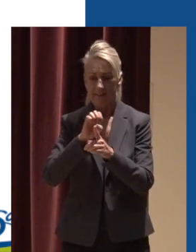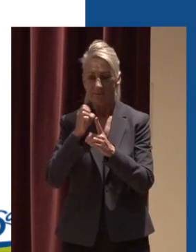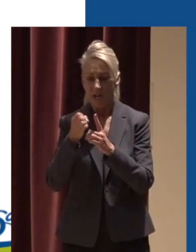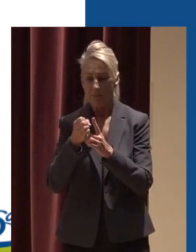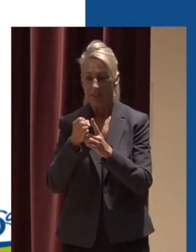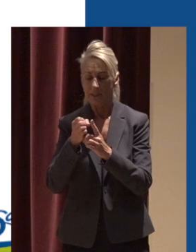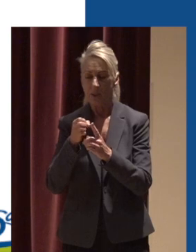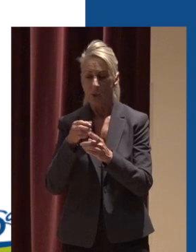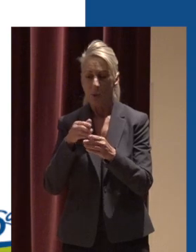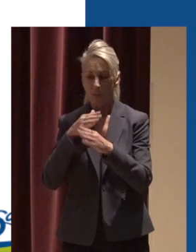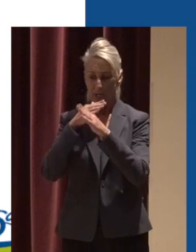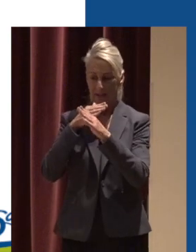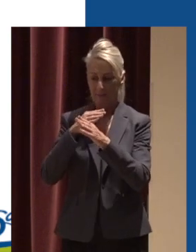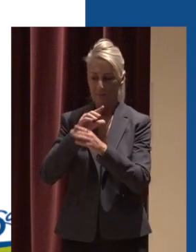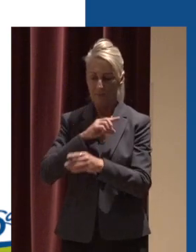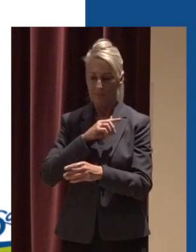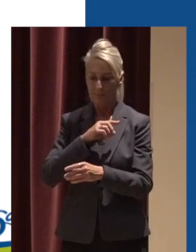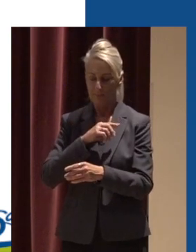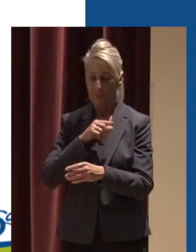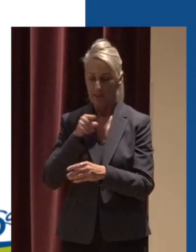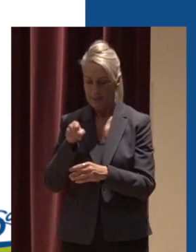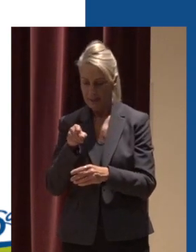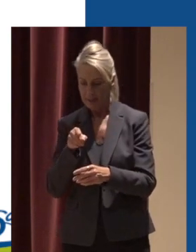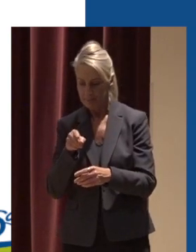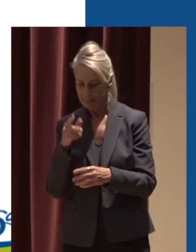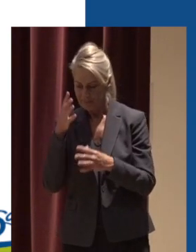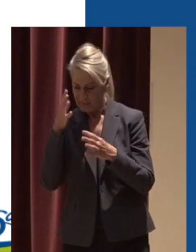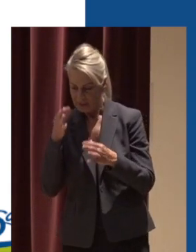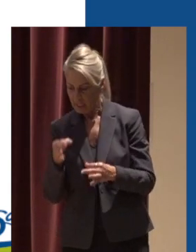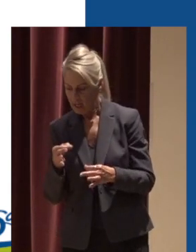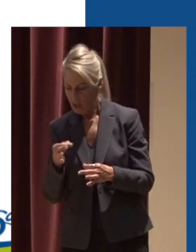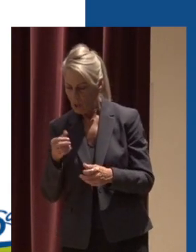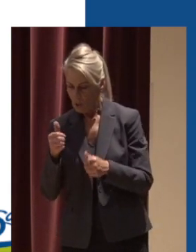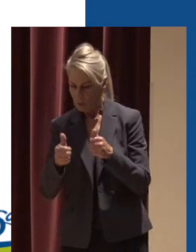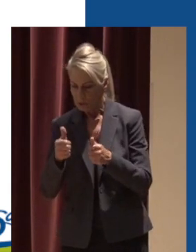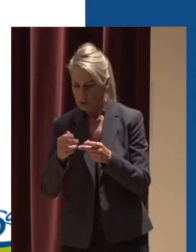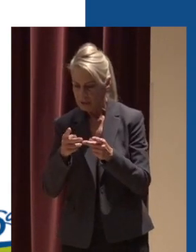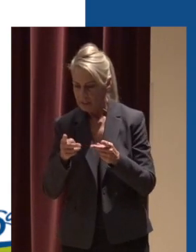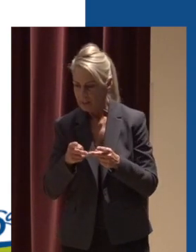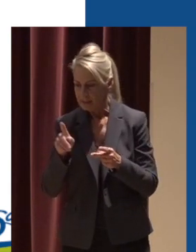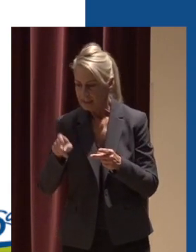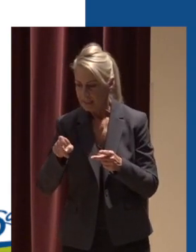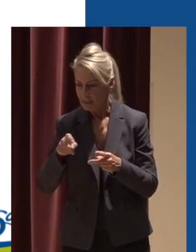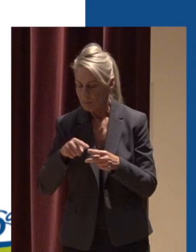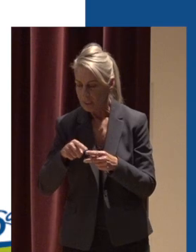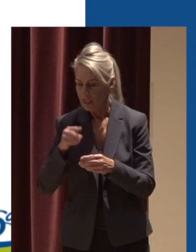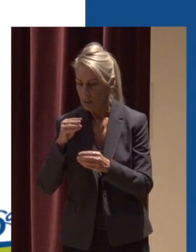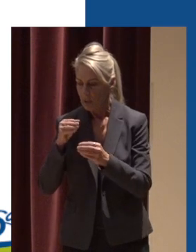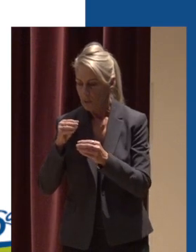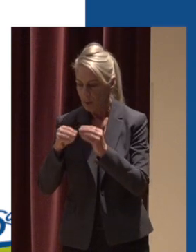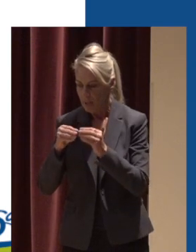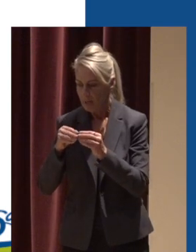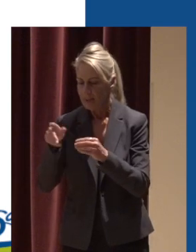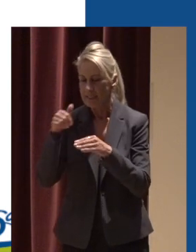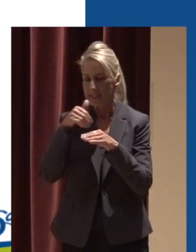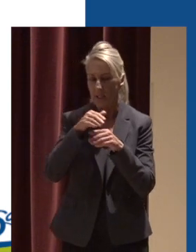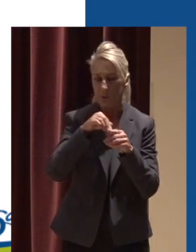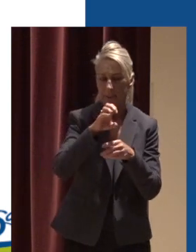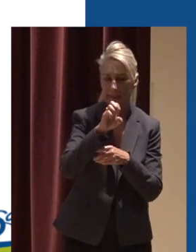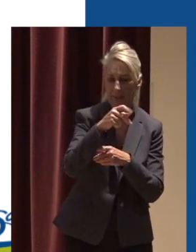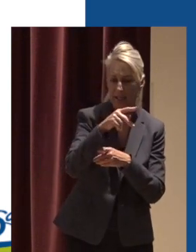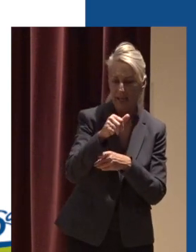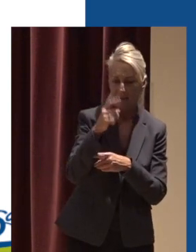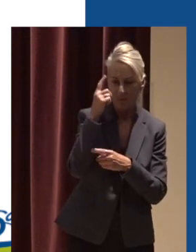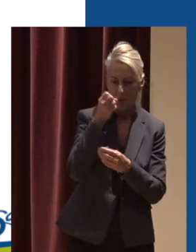and then they create a list of water bodies they believe to be impaired for specific parameters and then those are sent off to the EPA for